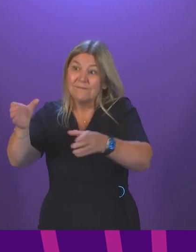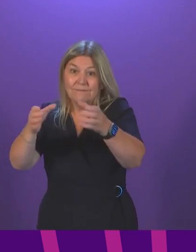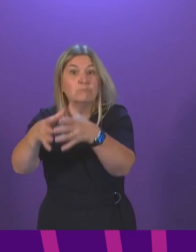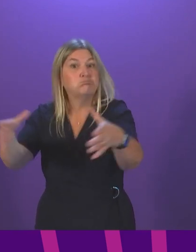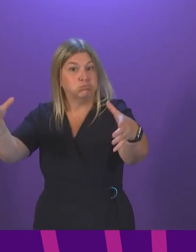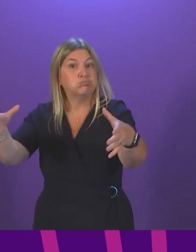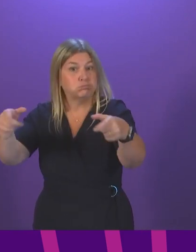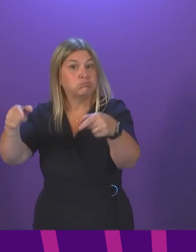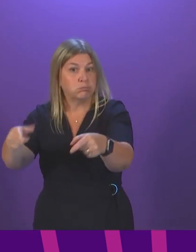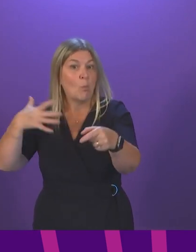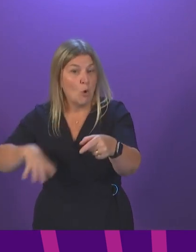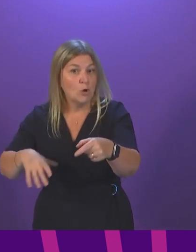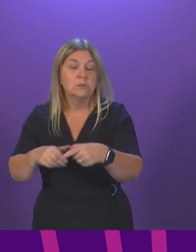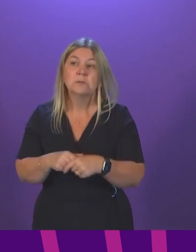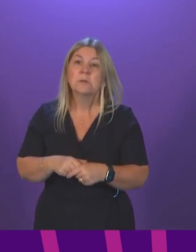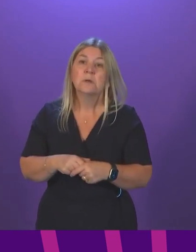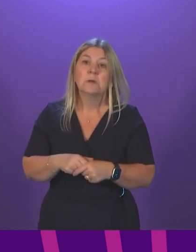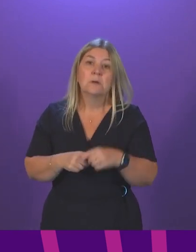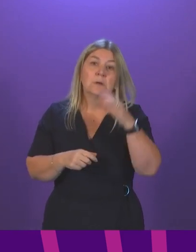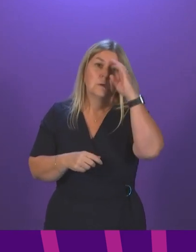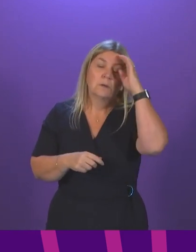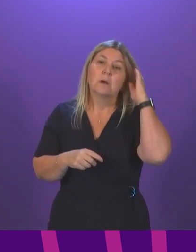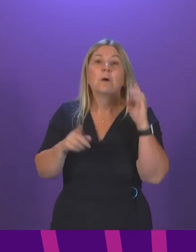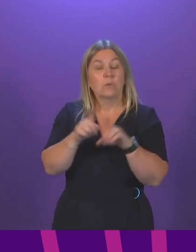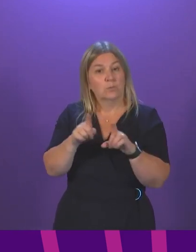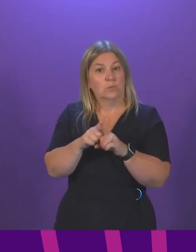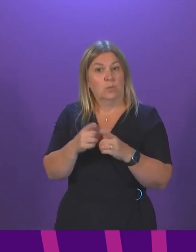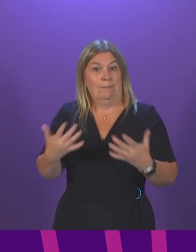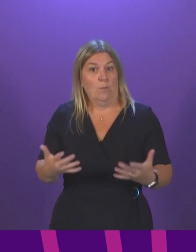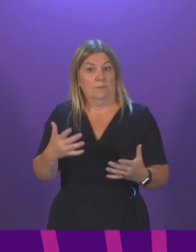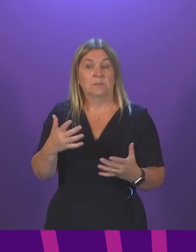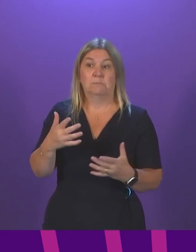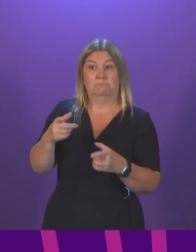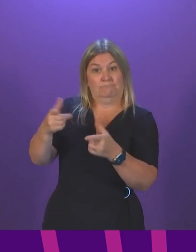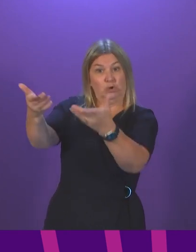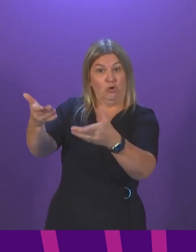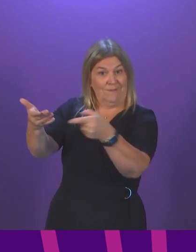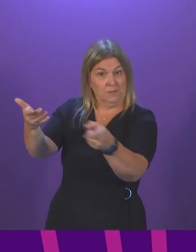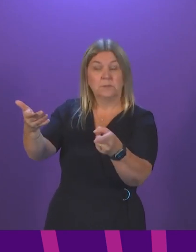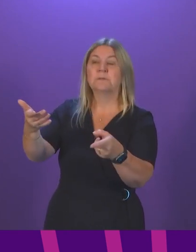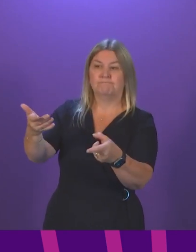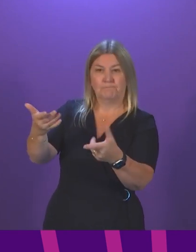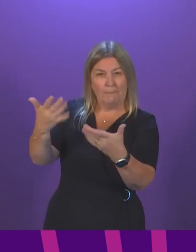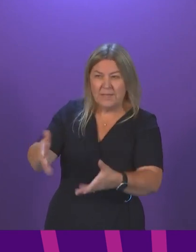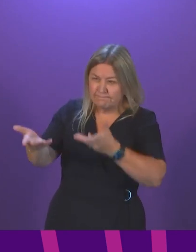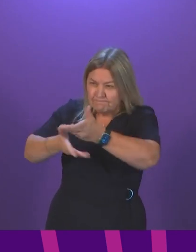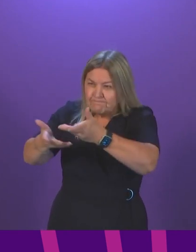technicians in our ambulance service. We are currently with the ambulance service considering a range of additional actions, more support